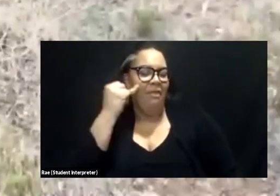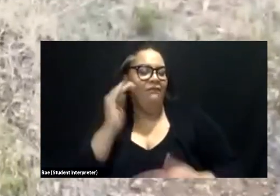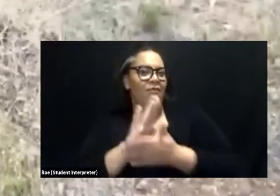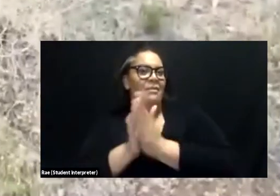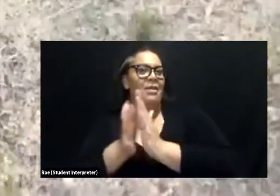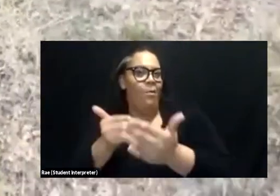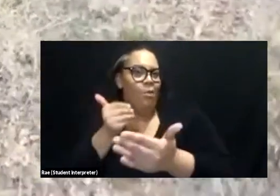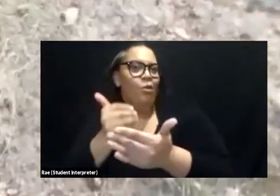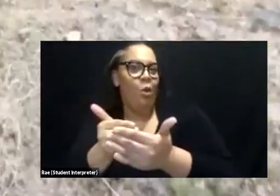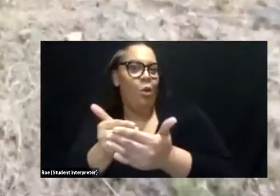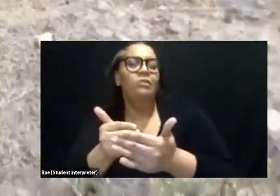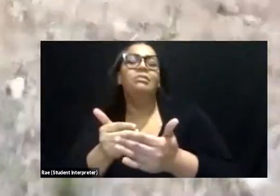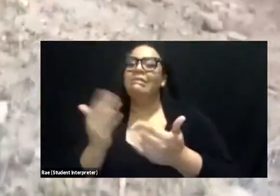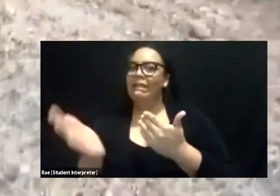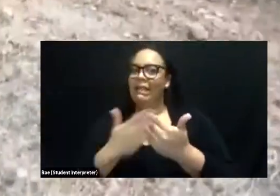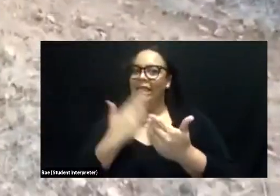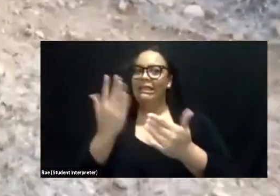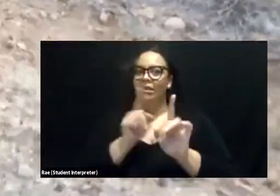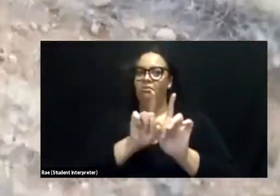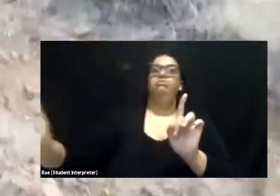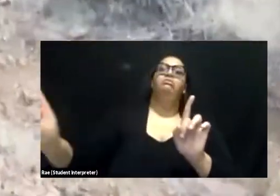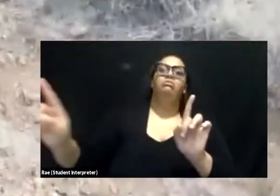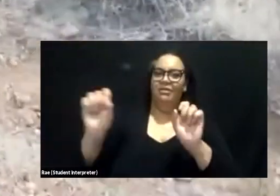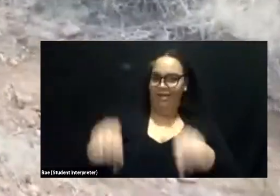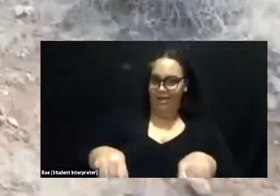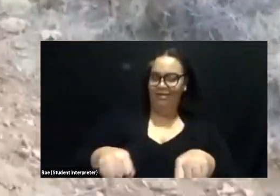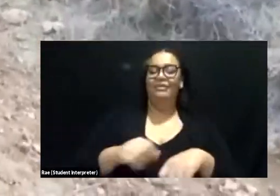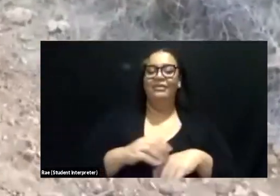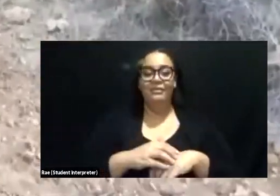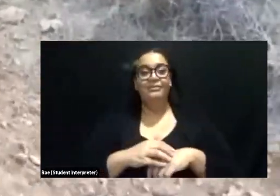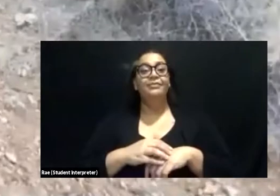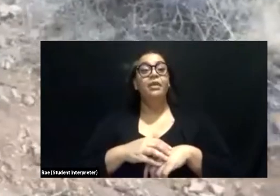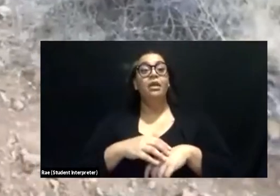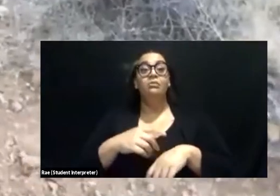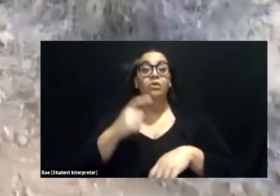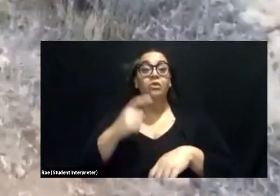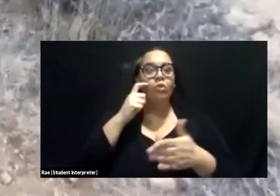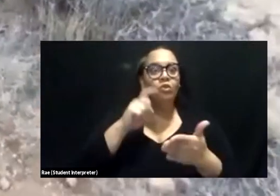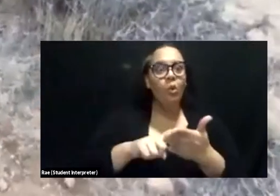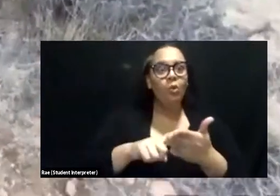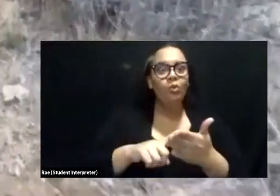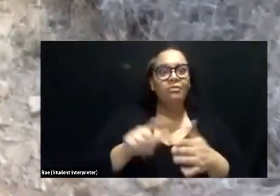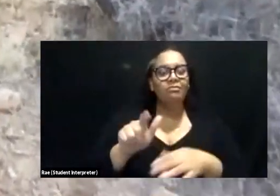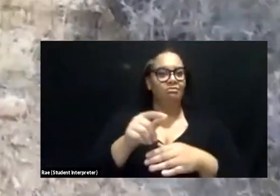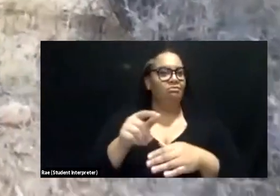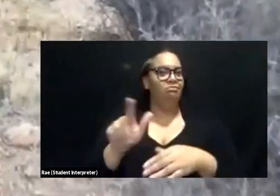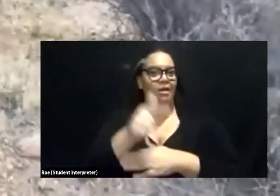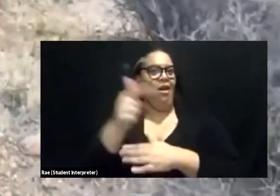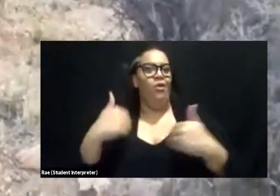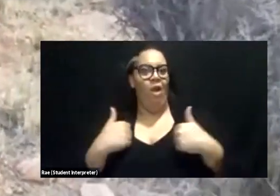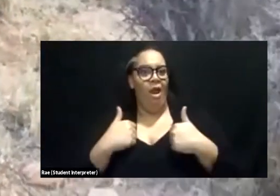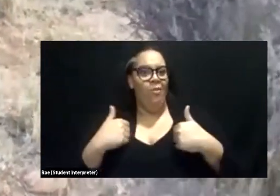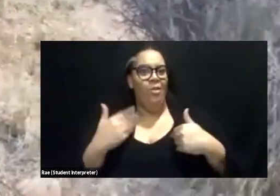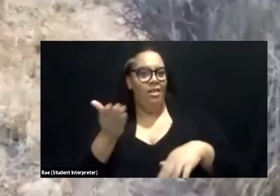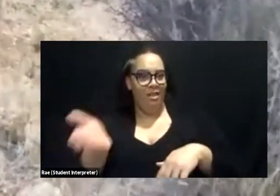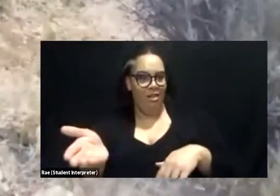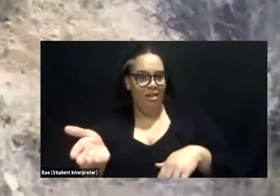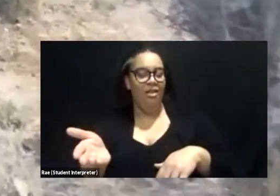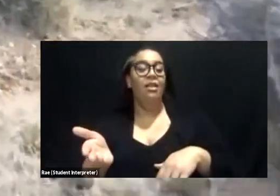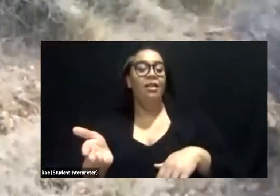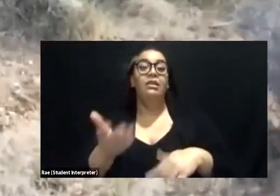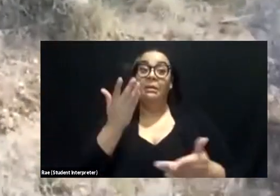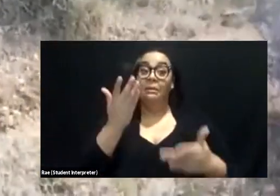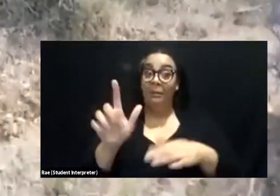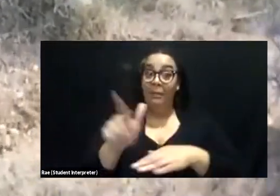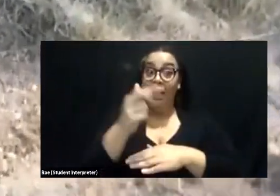easily avoid them here. I just noticed there's another animal over here. This is probably another reason there's no snakes out